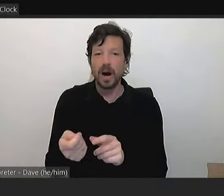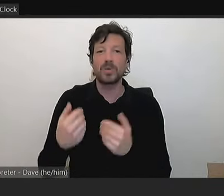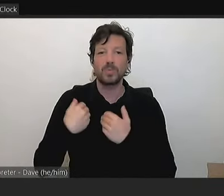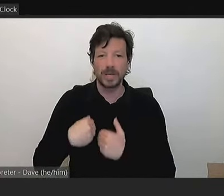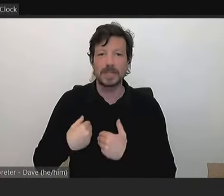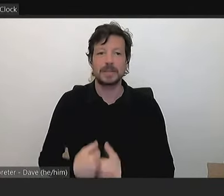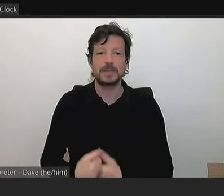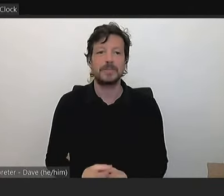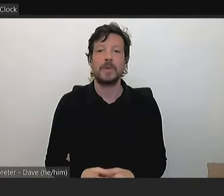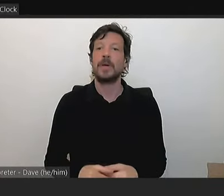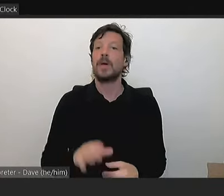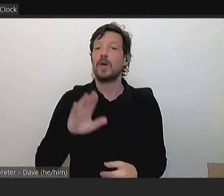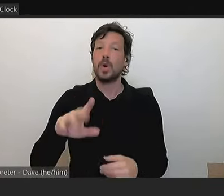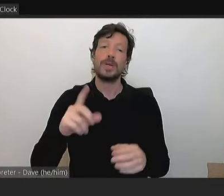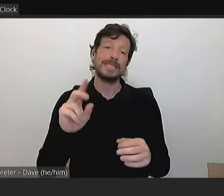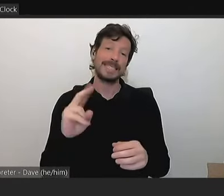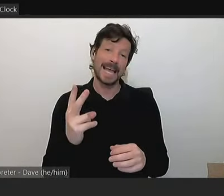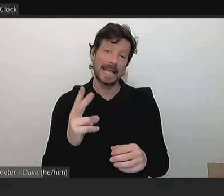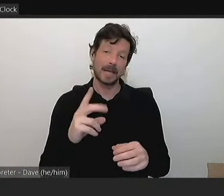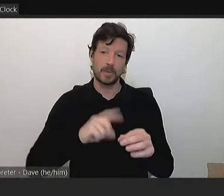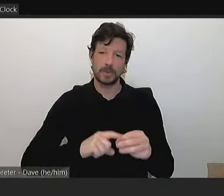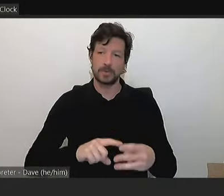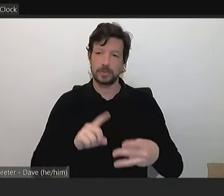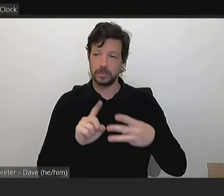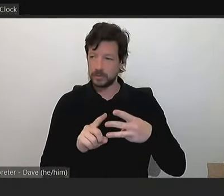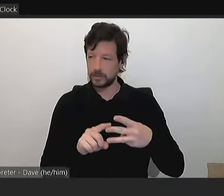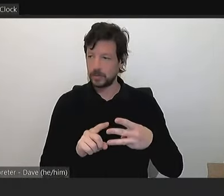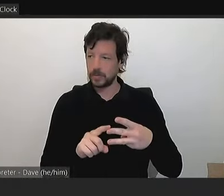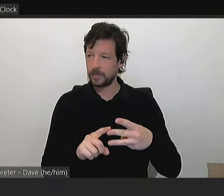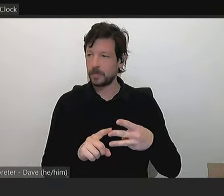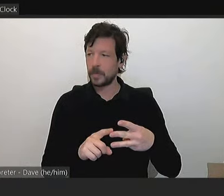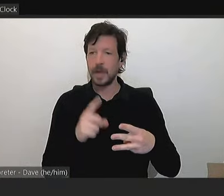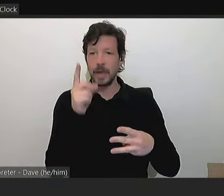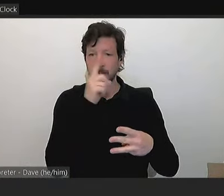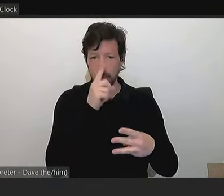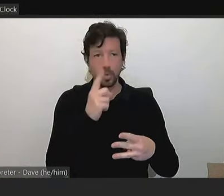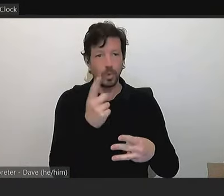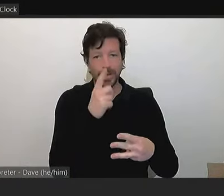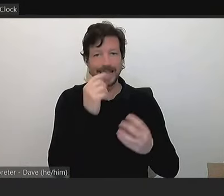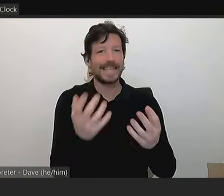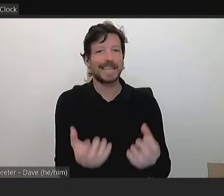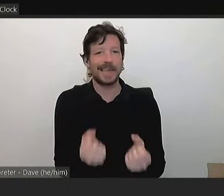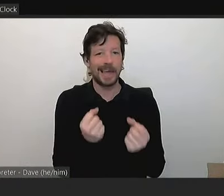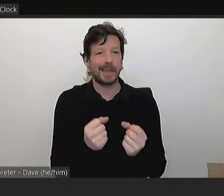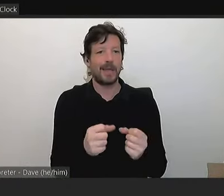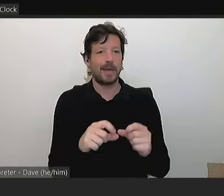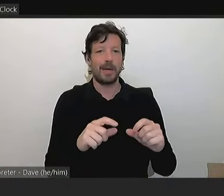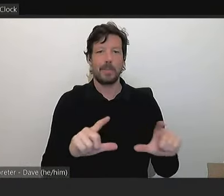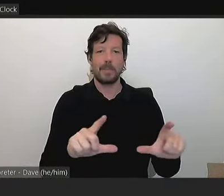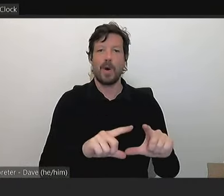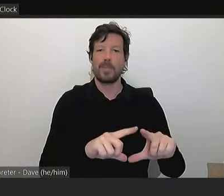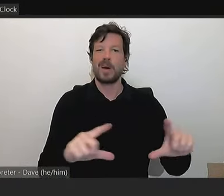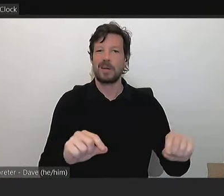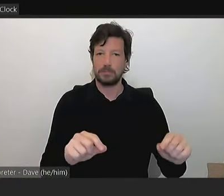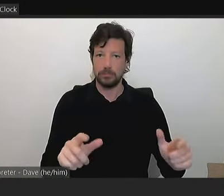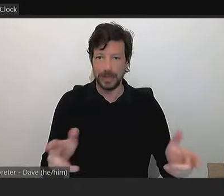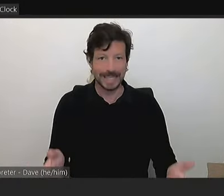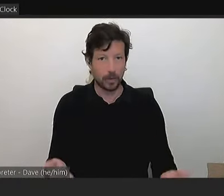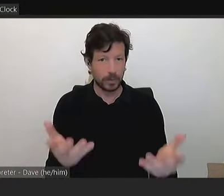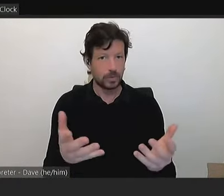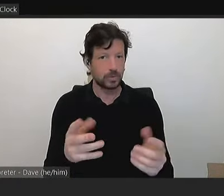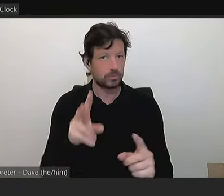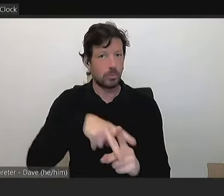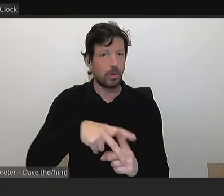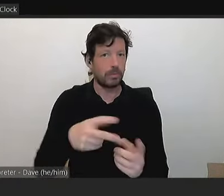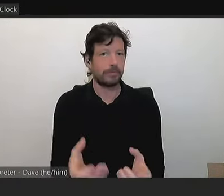second question, residents that are eligible to obtain a permit, um, they're encouraged to get one. Others are encouraged